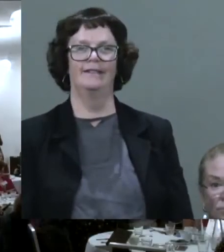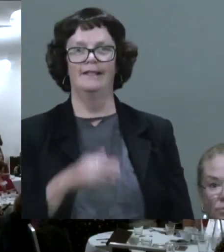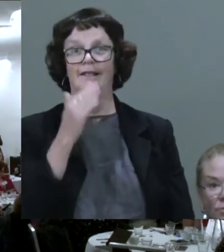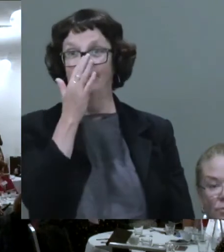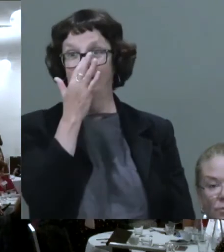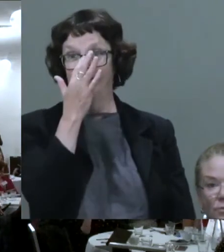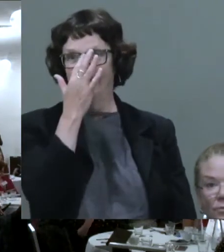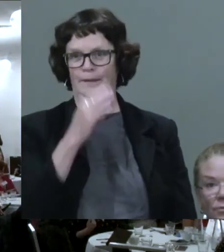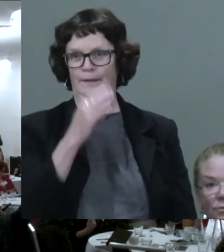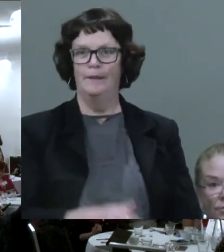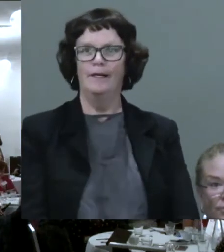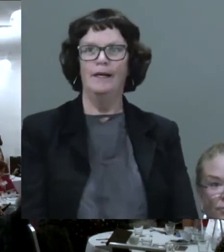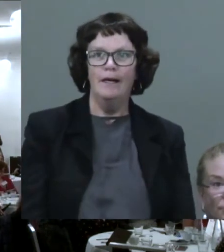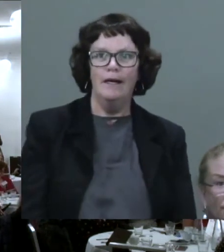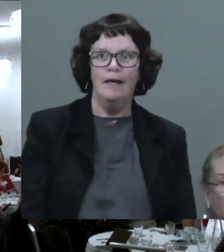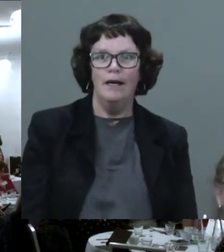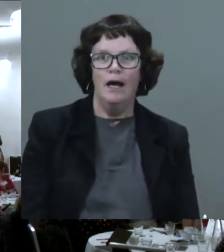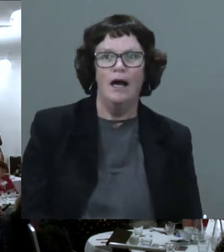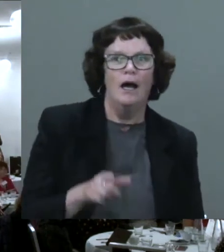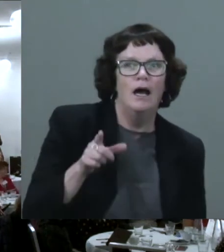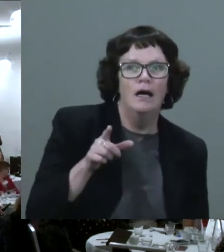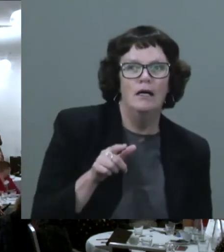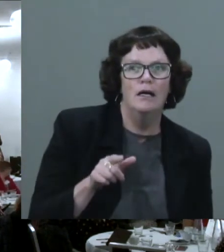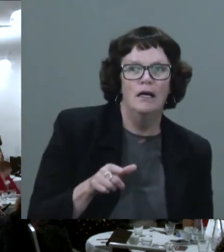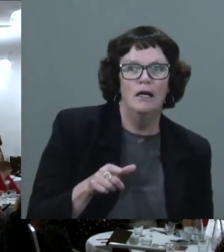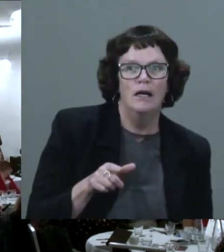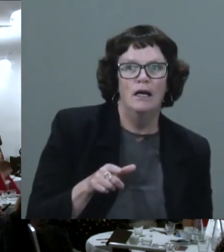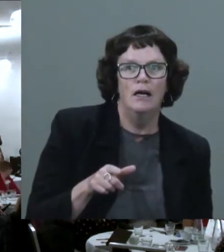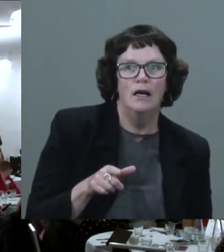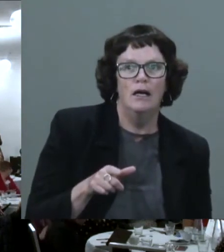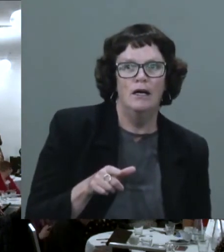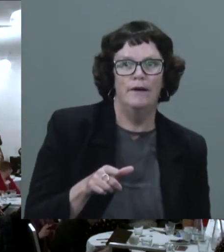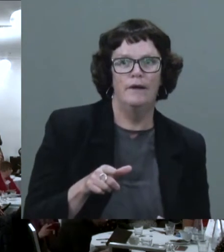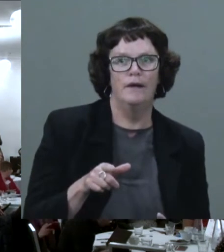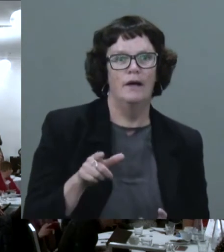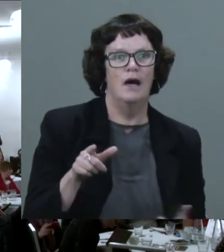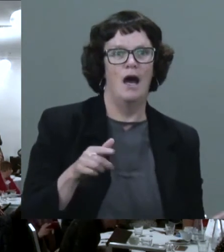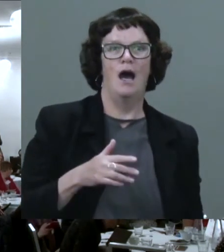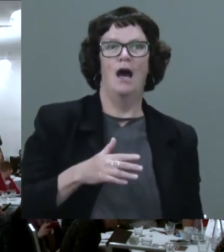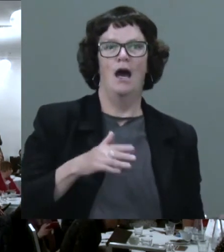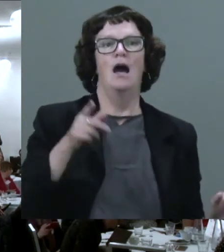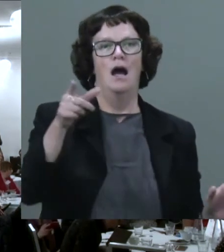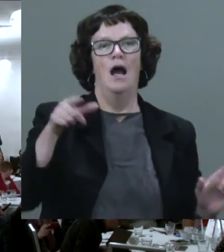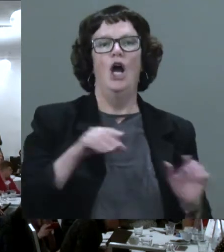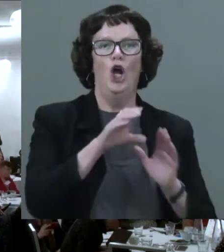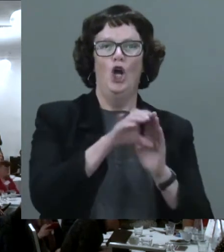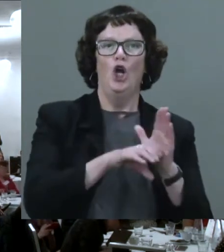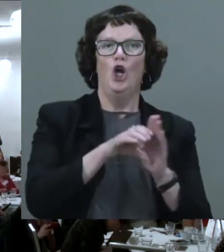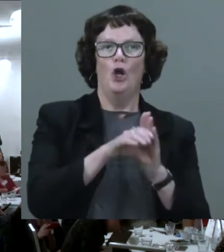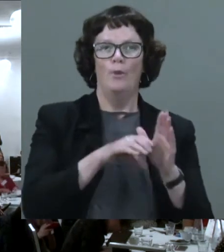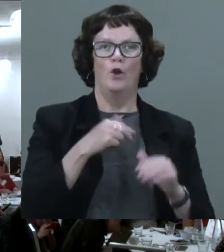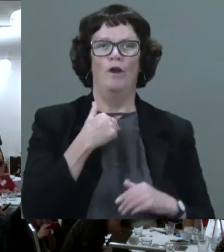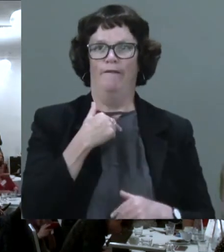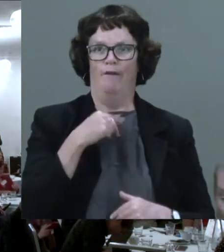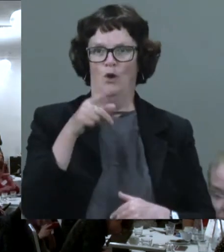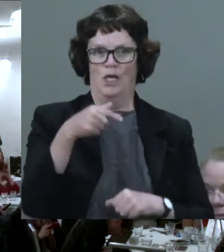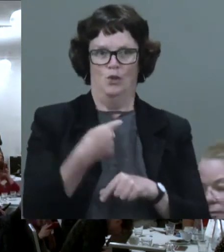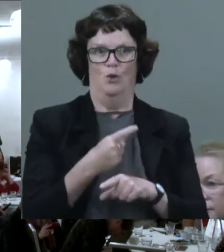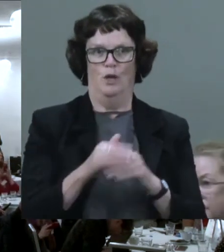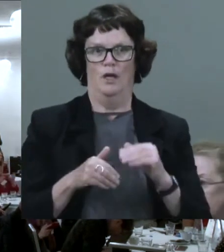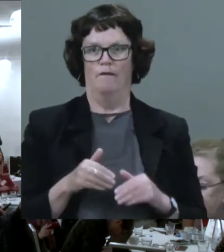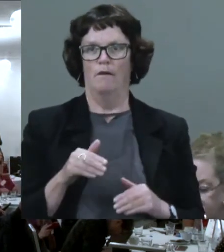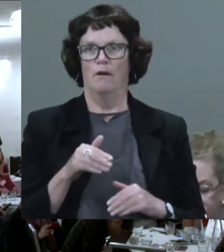Have you heard of communication access? And do you mind if I could explain what it is for a few minutes about what it is because?